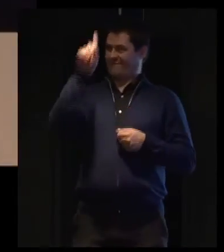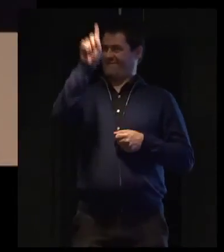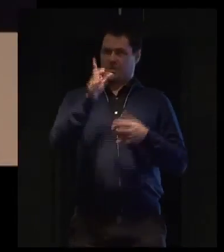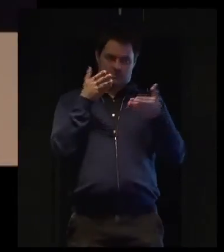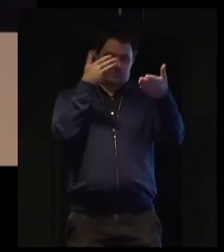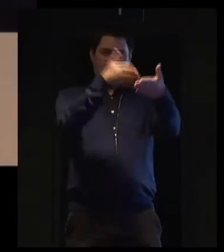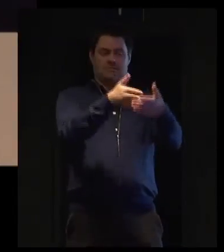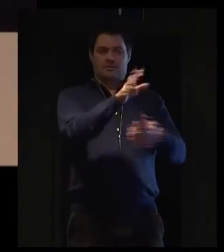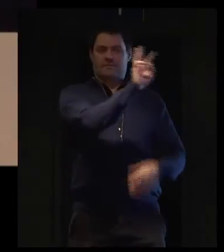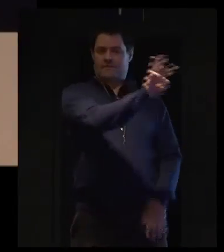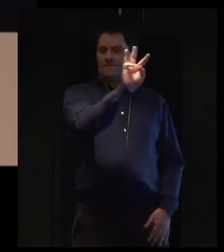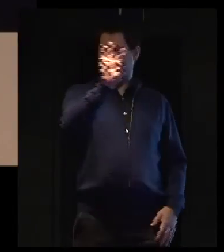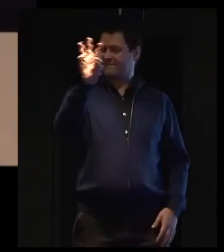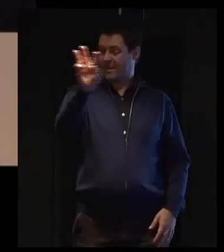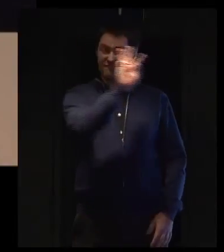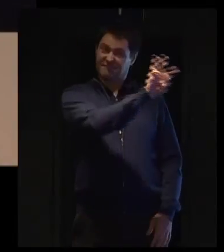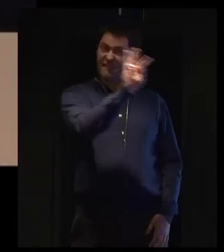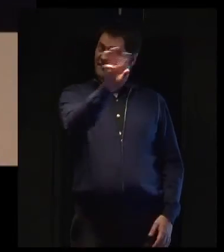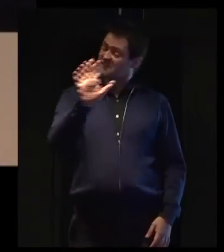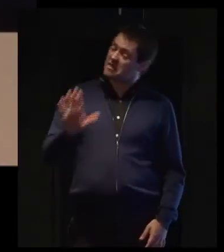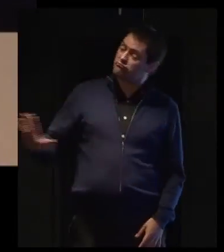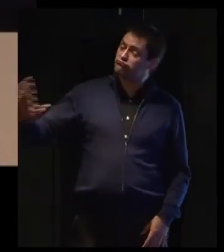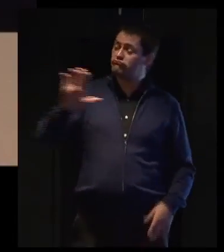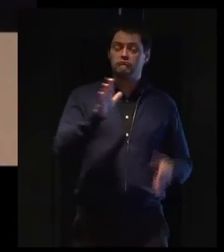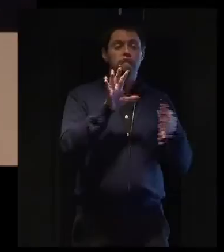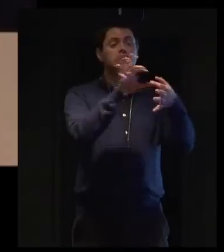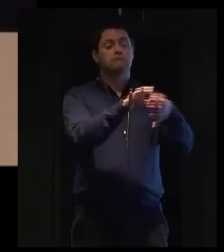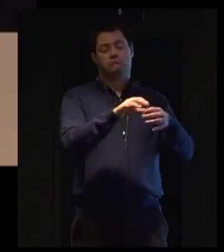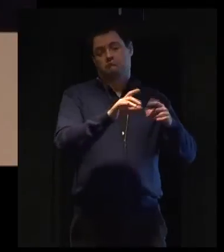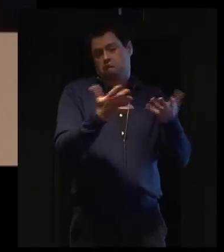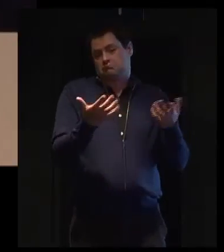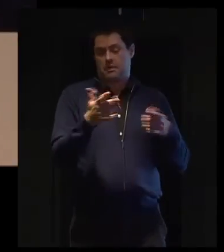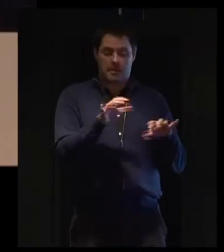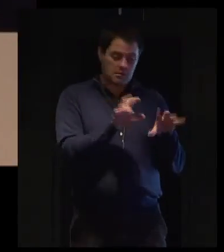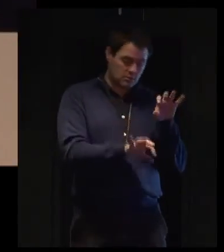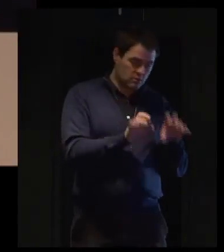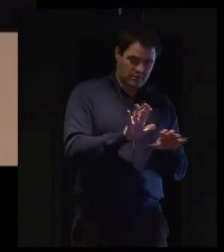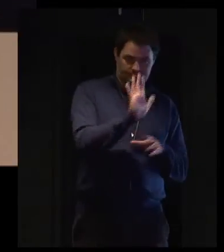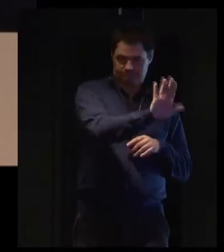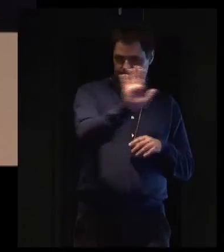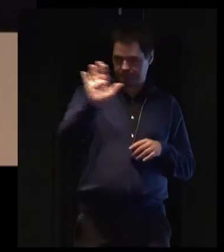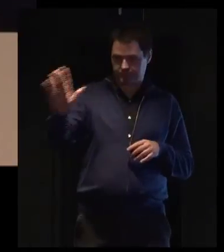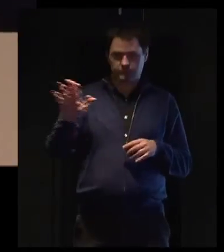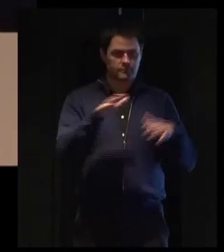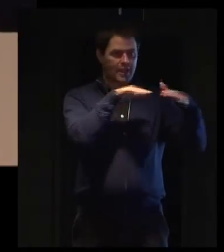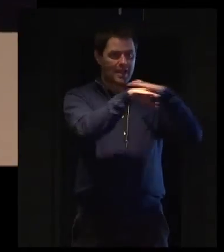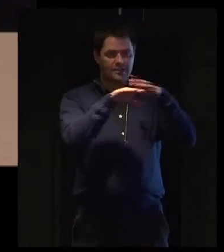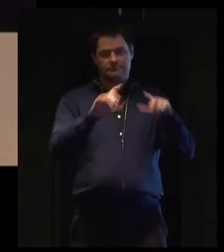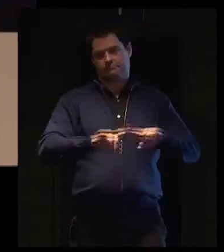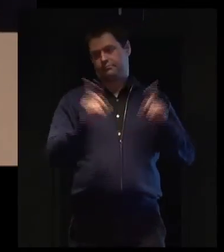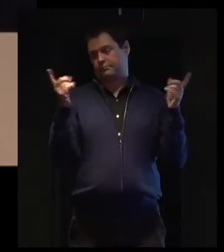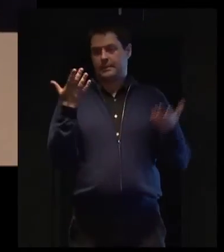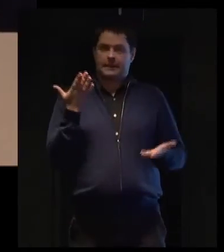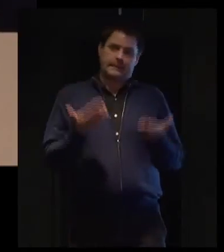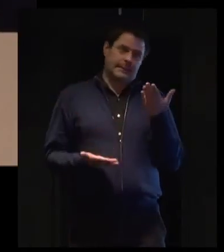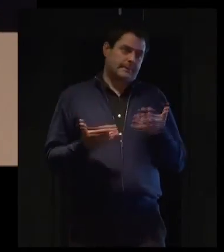Everybody accesses the internet in different ways. A lot of disabled people have different systems and different access requirements. They may use